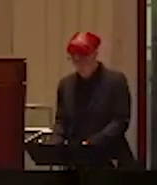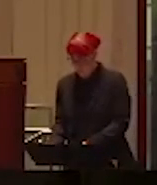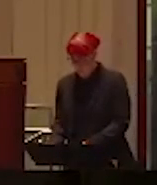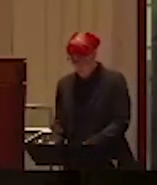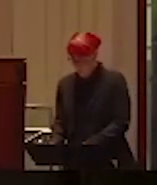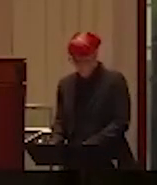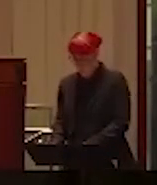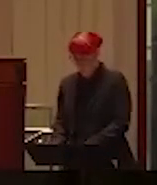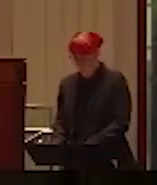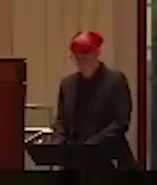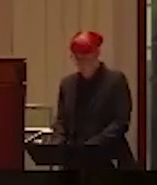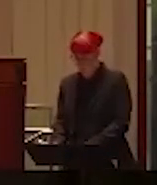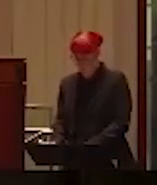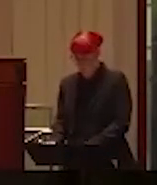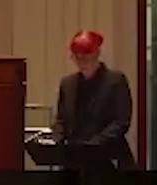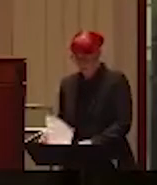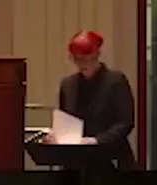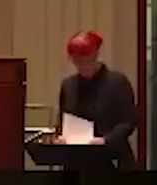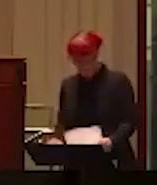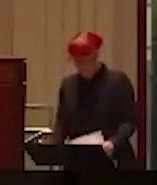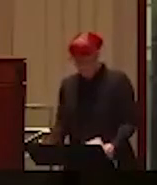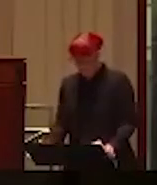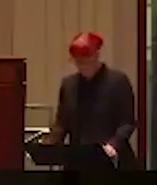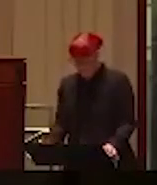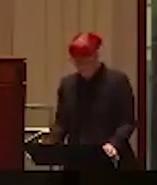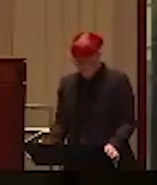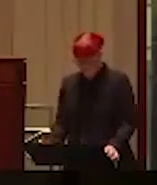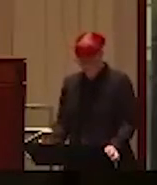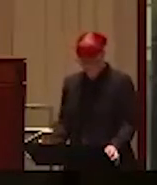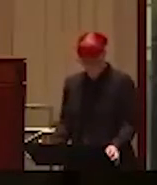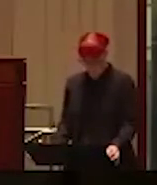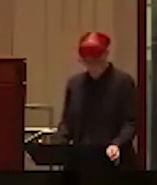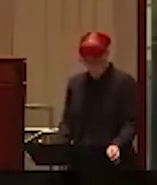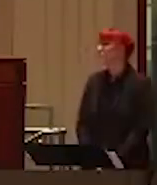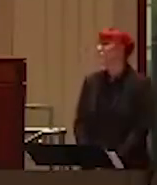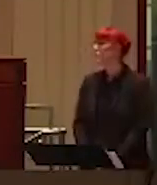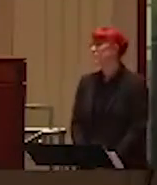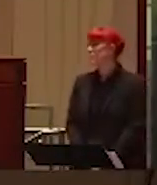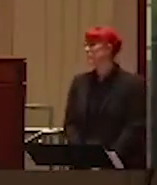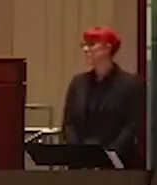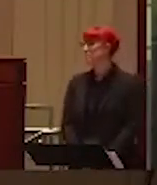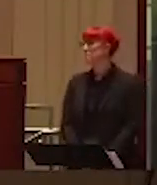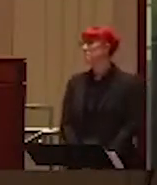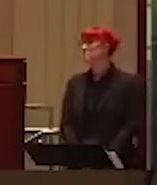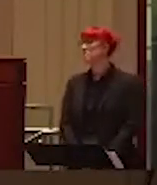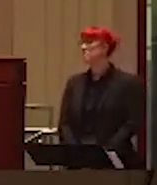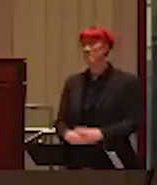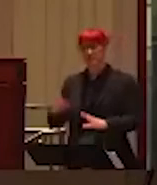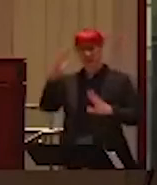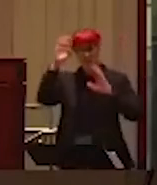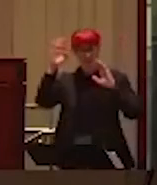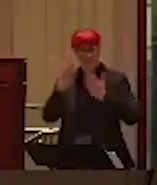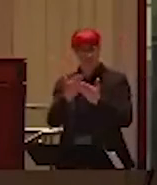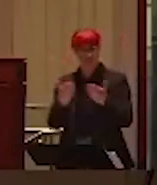Thank you so much for being here. Hello everybody.